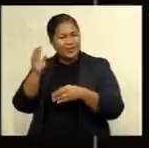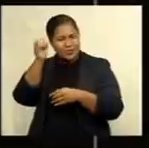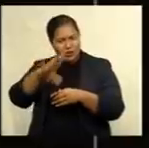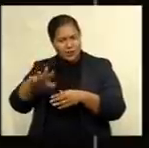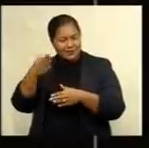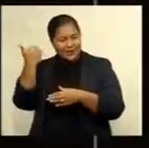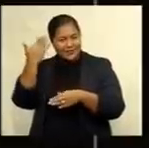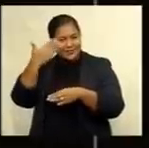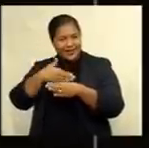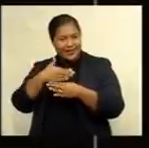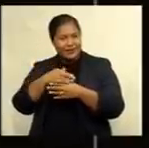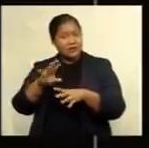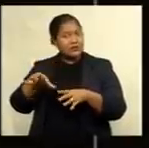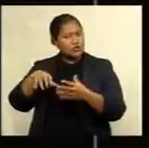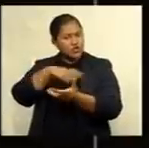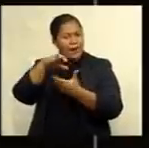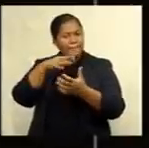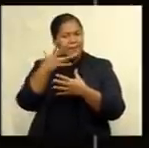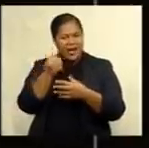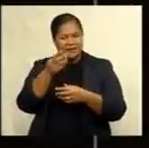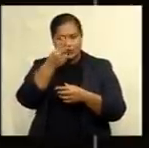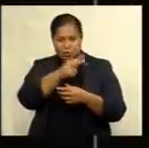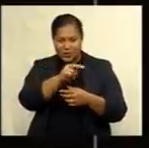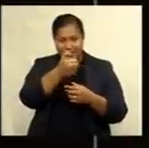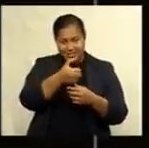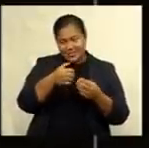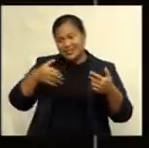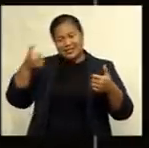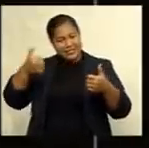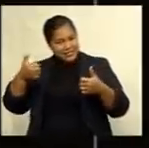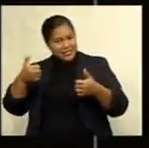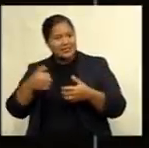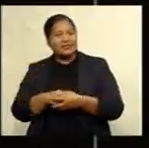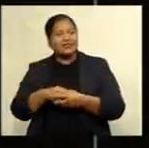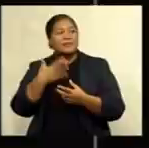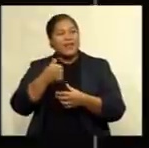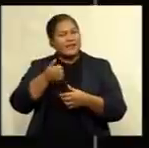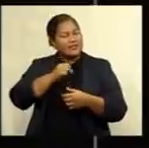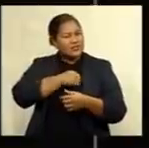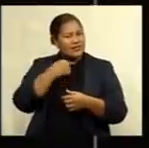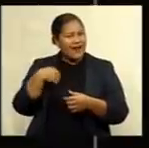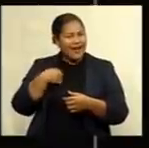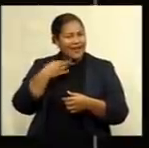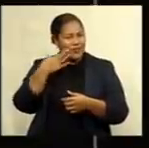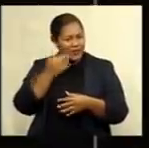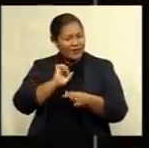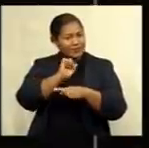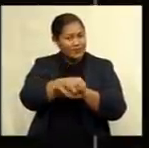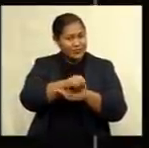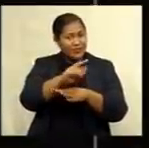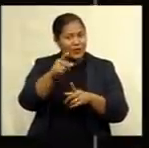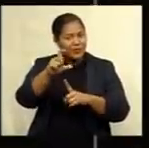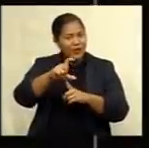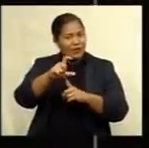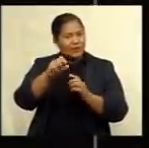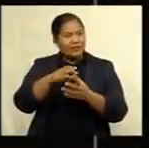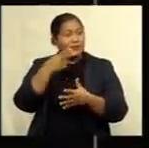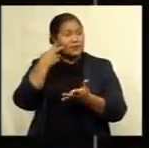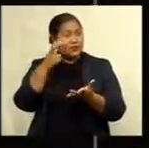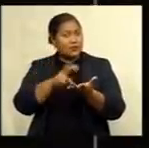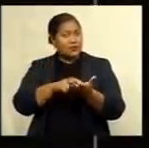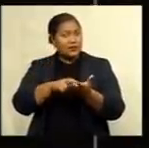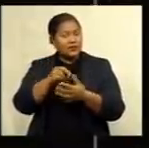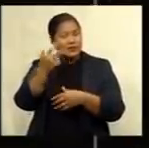end, the storm prevailed 26-16, but they had to survive a Jack Whitten inspired comeback from Canberra before registering their